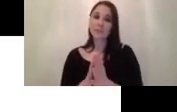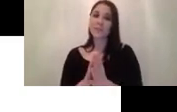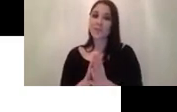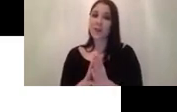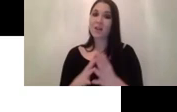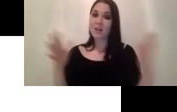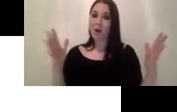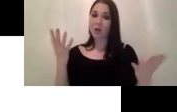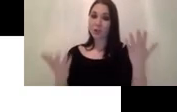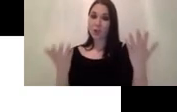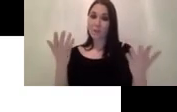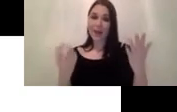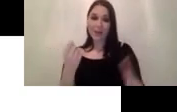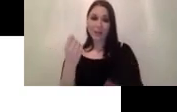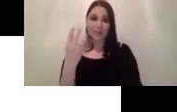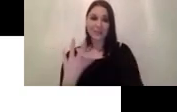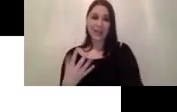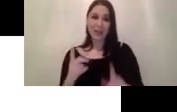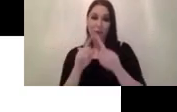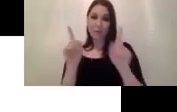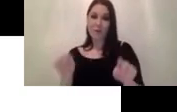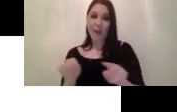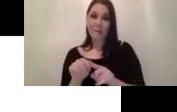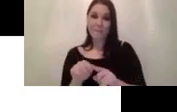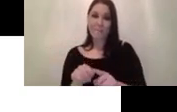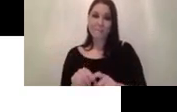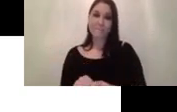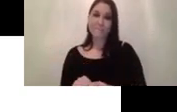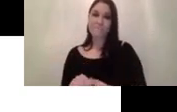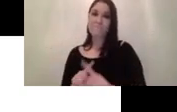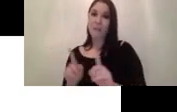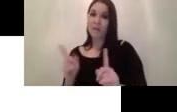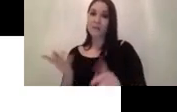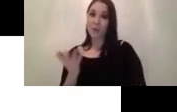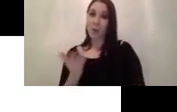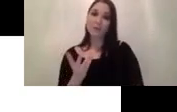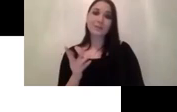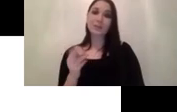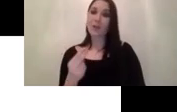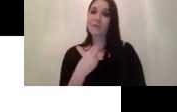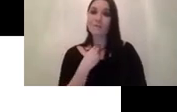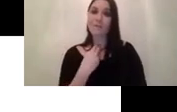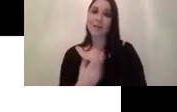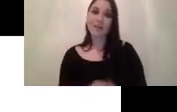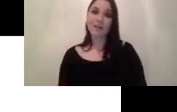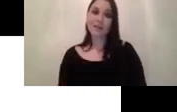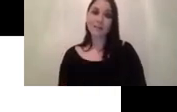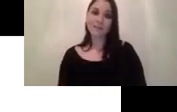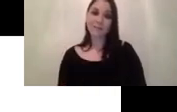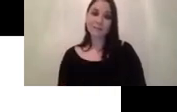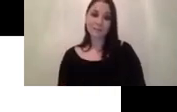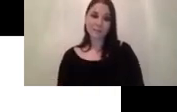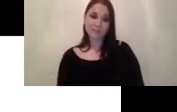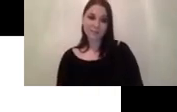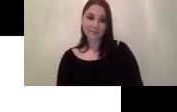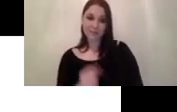compared to the single frame baseline um but of course this is not a fair comparison uh the single frame is only